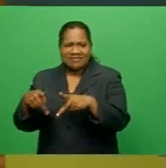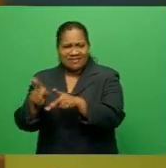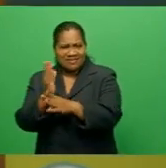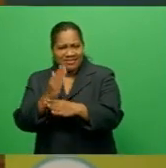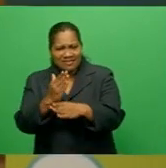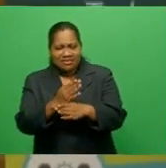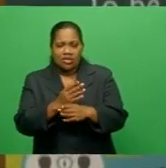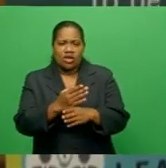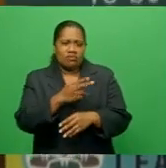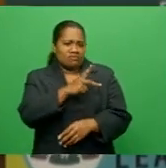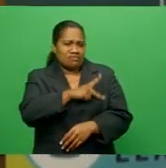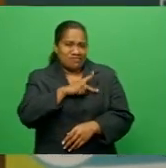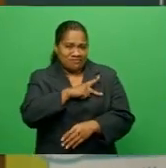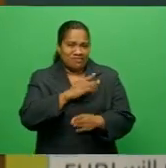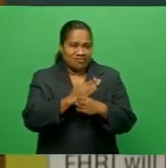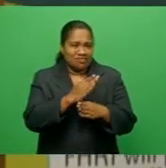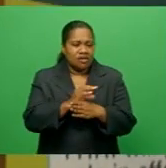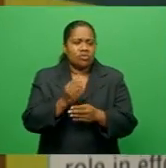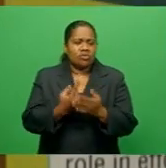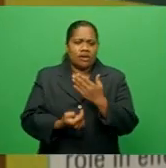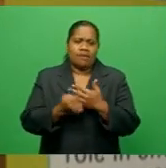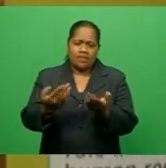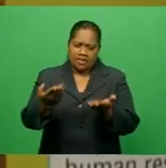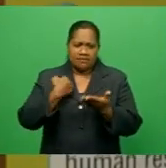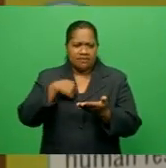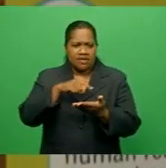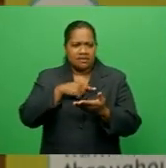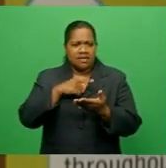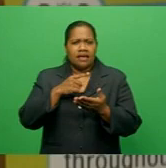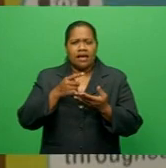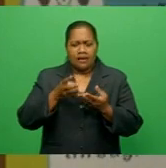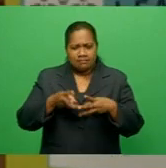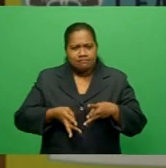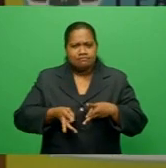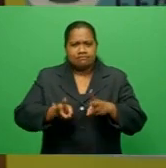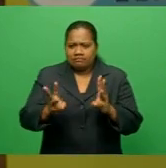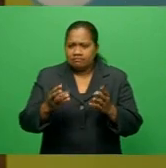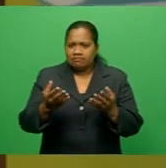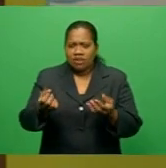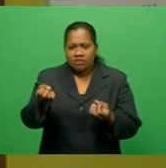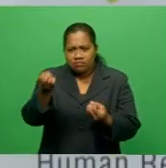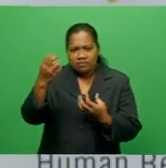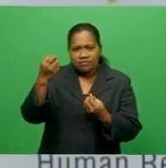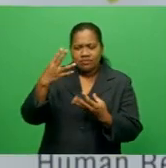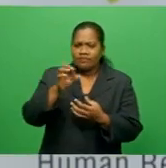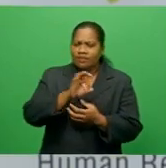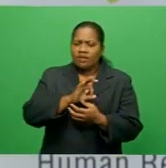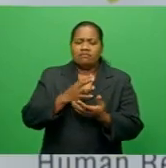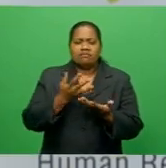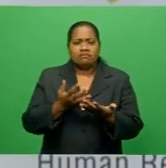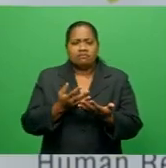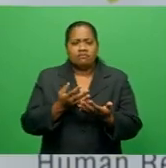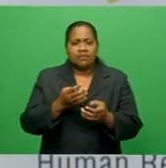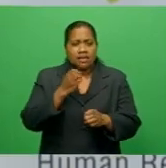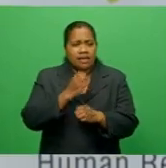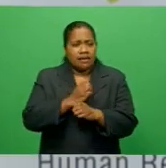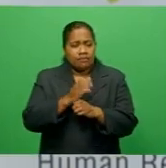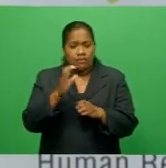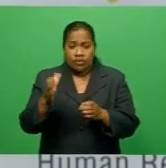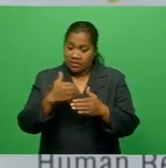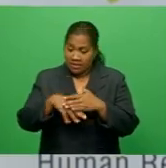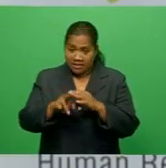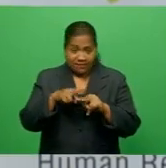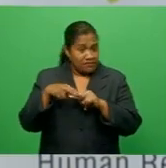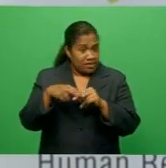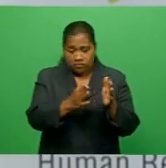job professions, and giving us directions. When I say as, I mean not just the HR practitioners, but employees across Fiji,